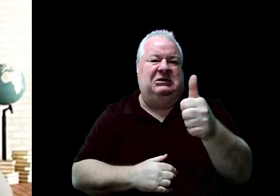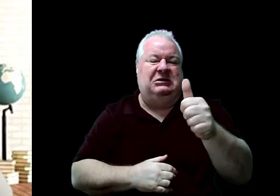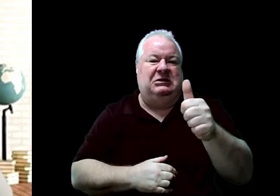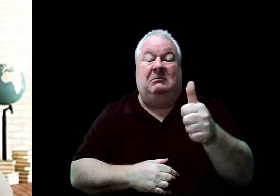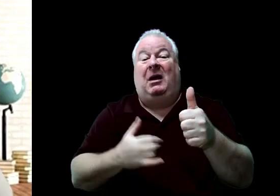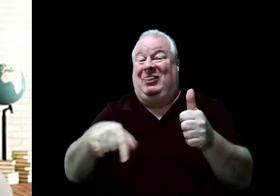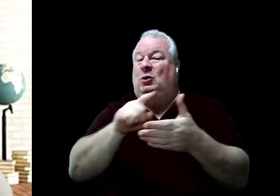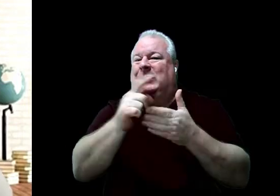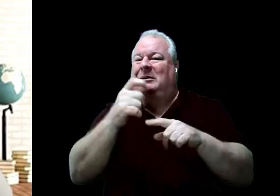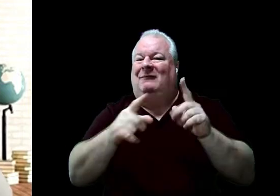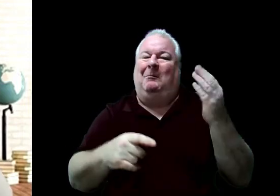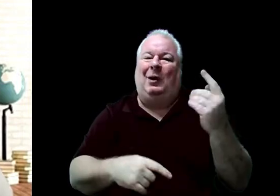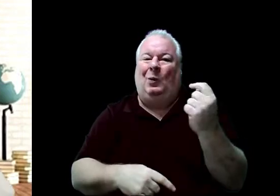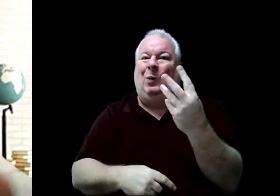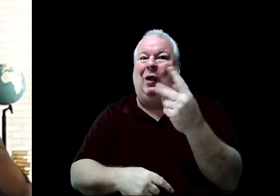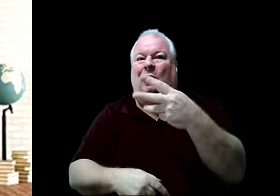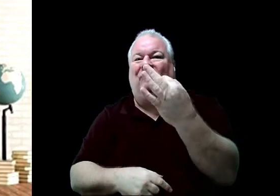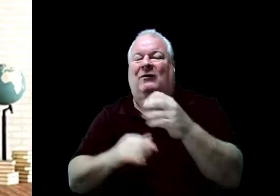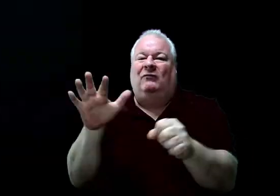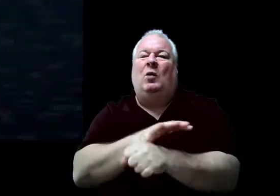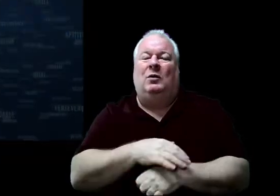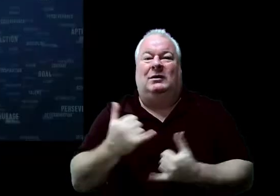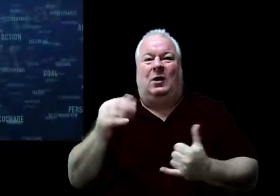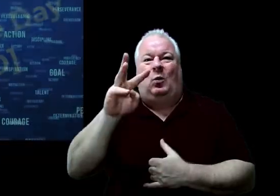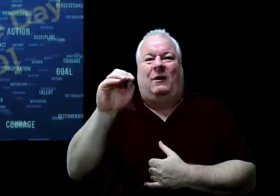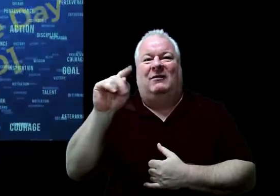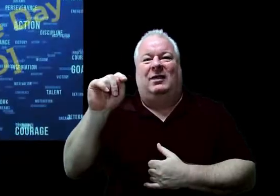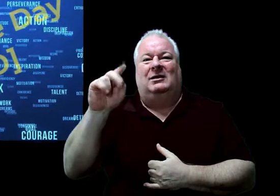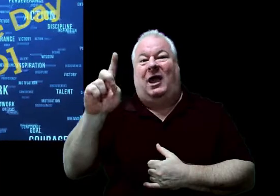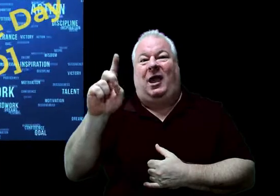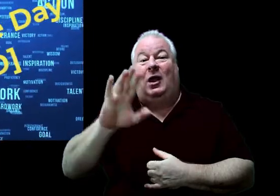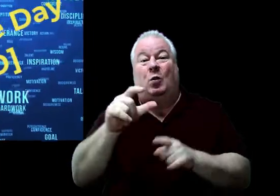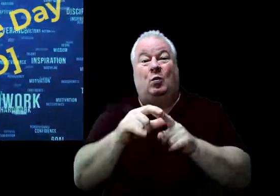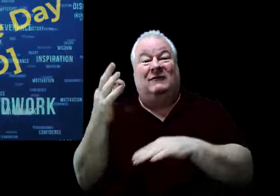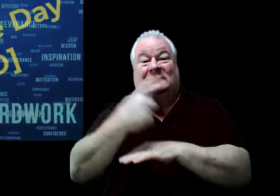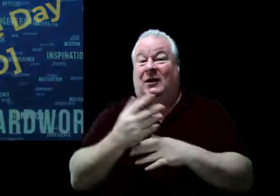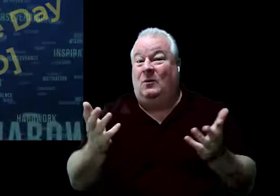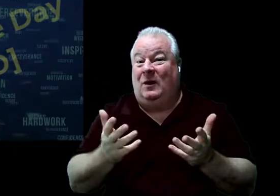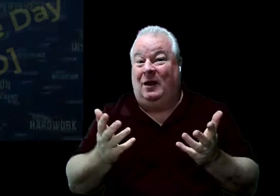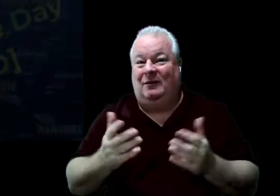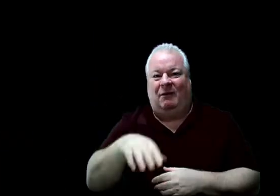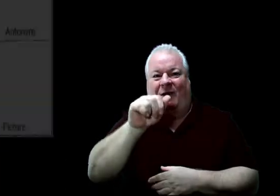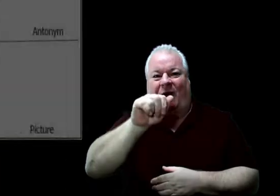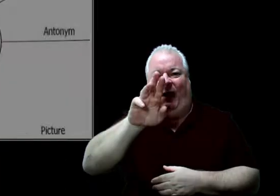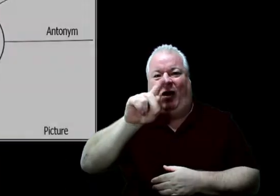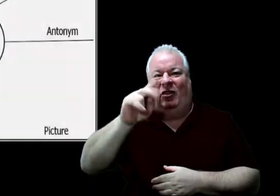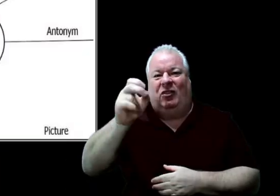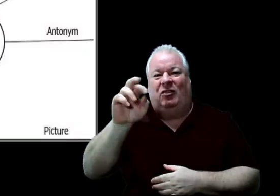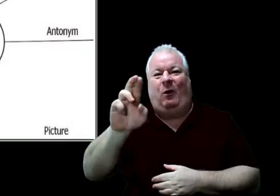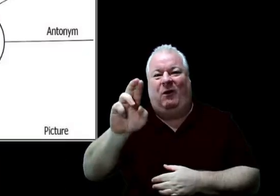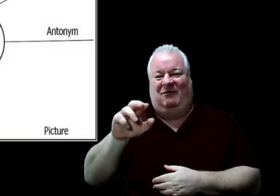this week, you are finishing early. And now for our word of the day. Our word of the day is author.